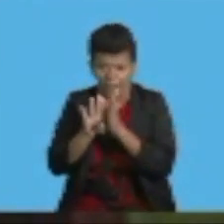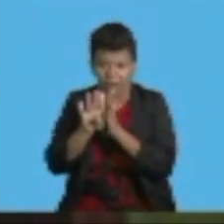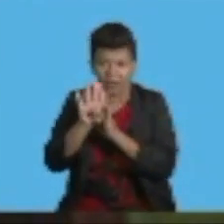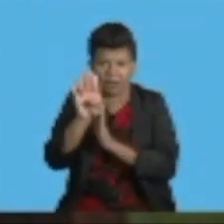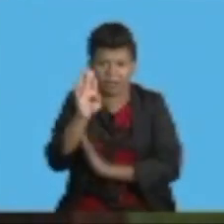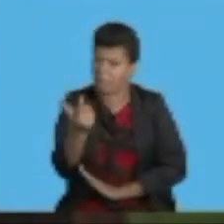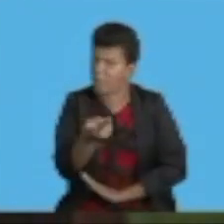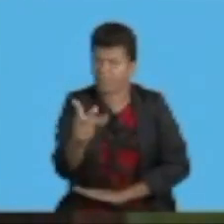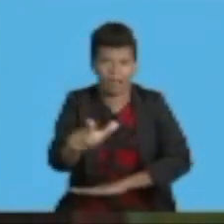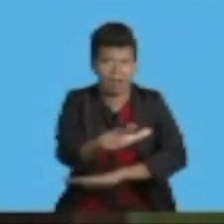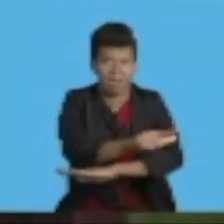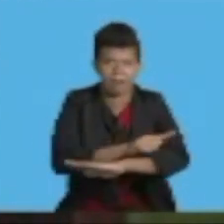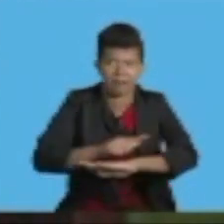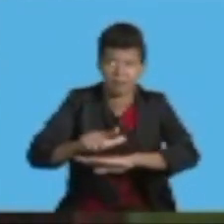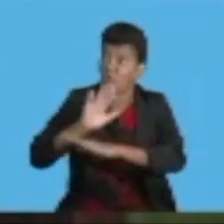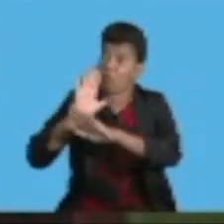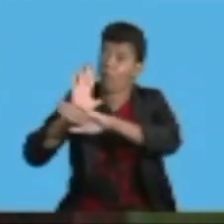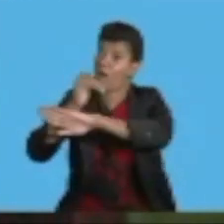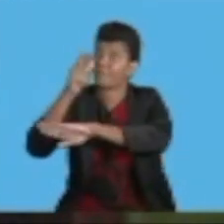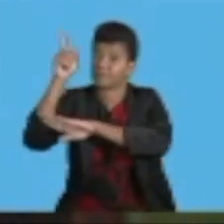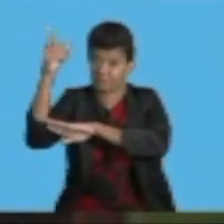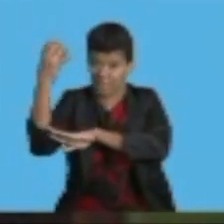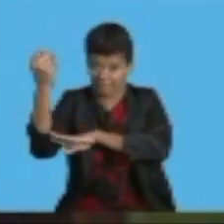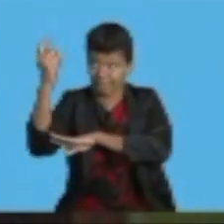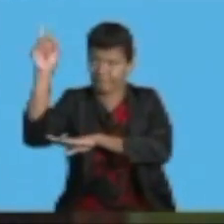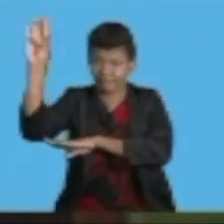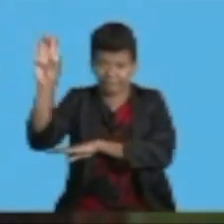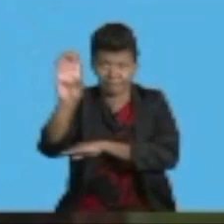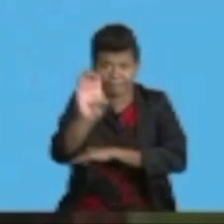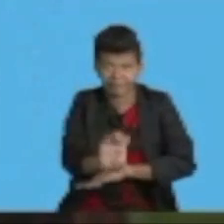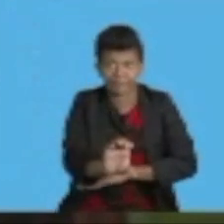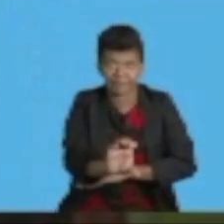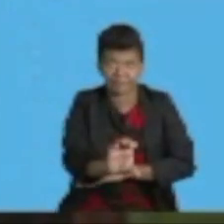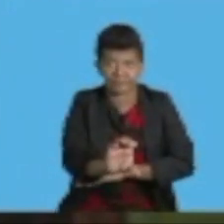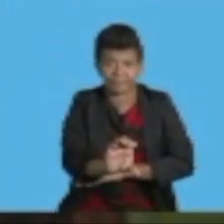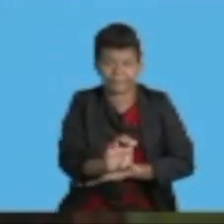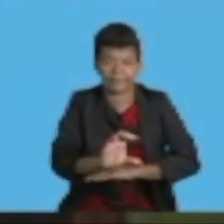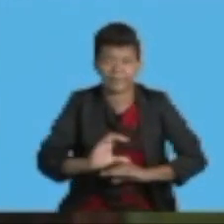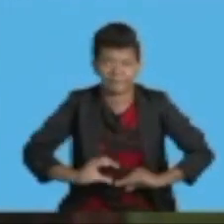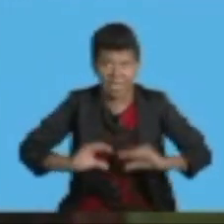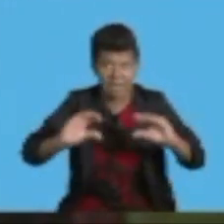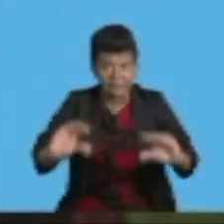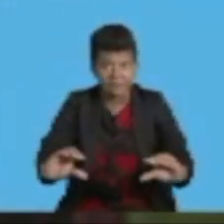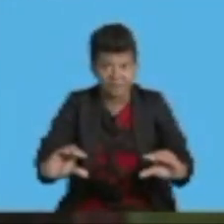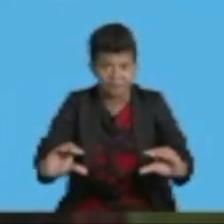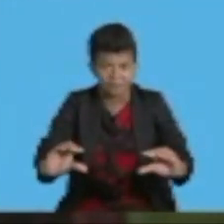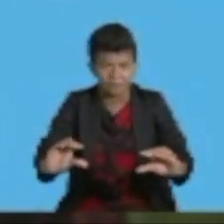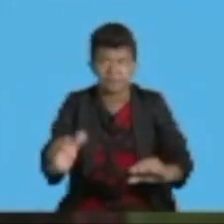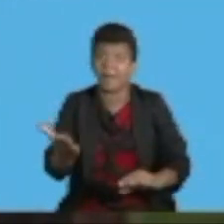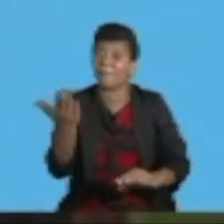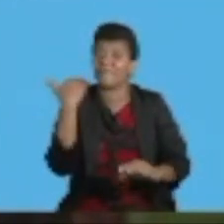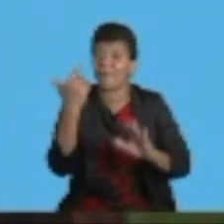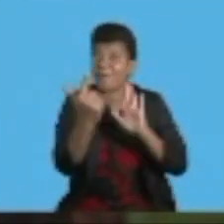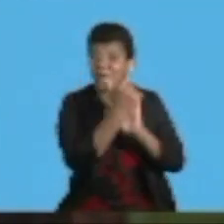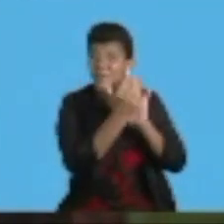As opposed to the current law that focuses only on foreign investments.